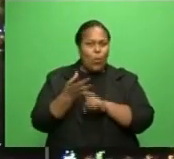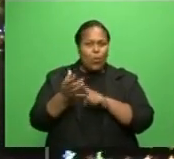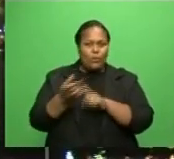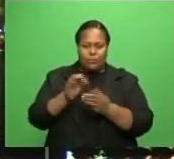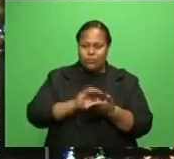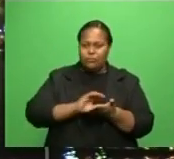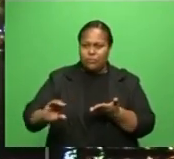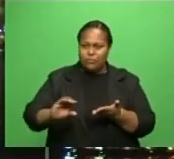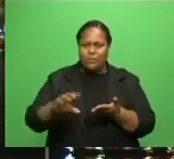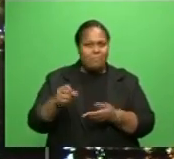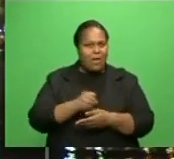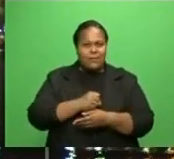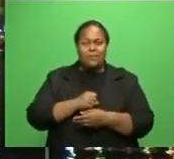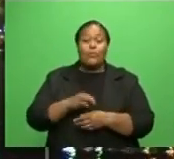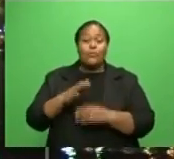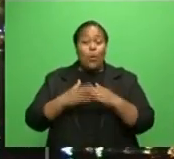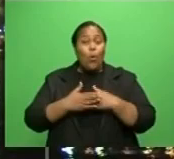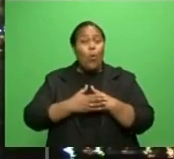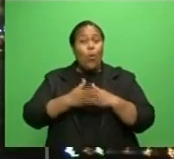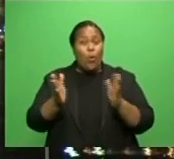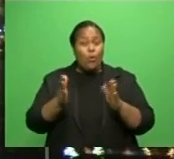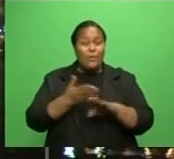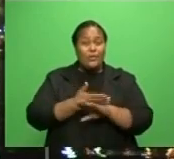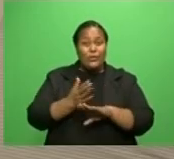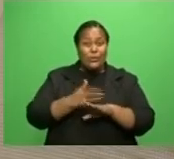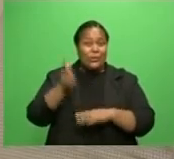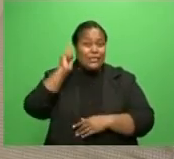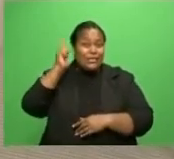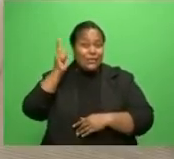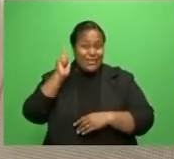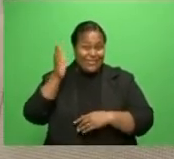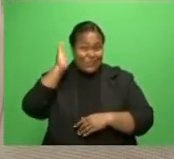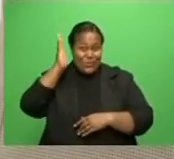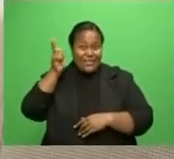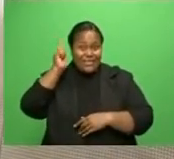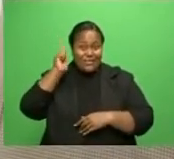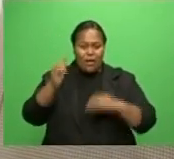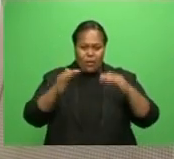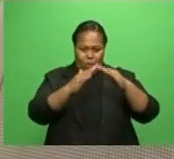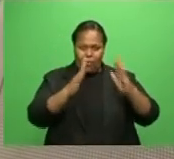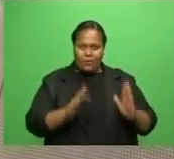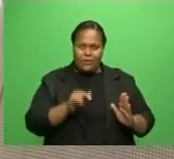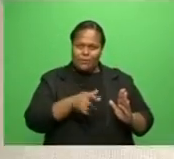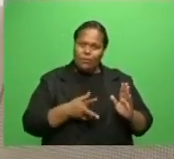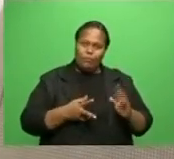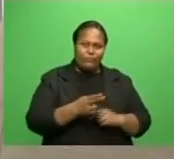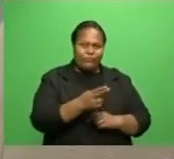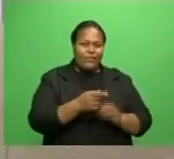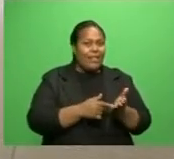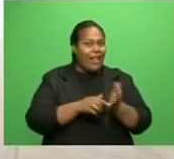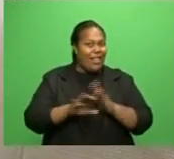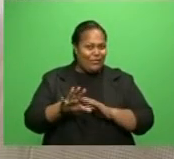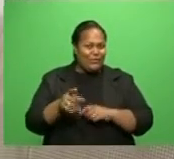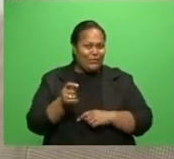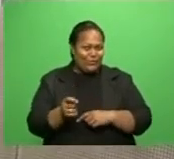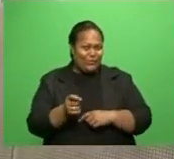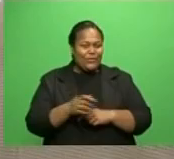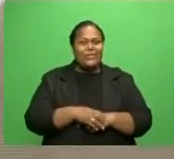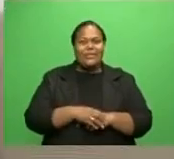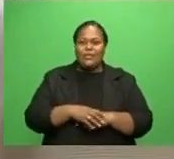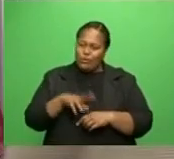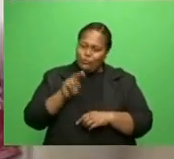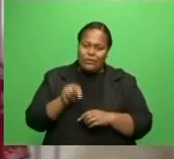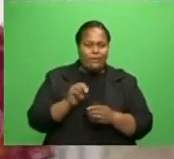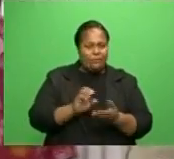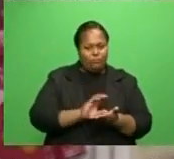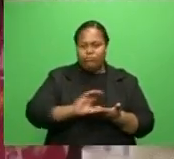opening the new teachers' quarters at Taylevu North College. Baini Marama says education is a long-term investment, something